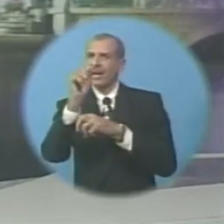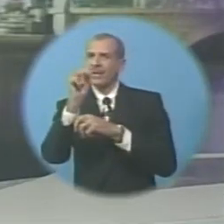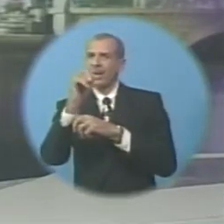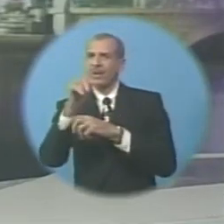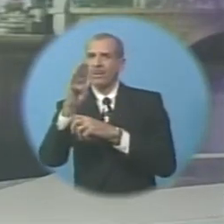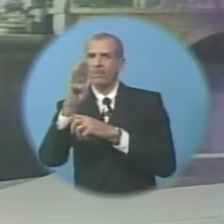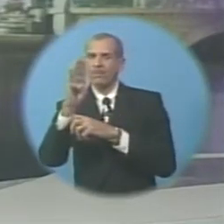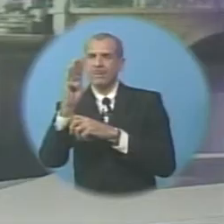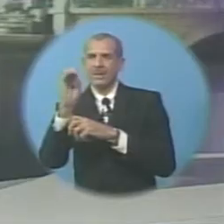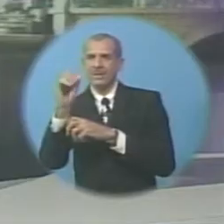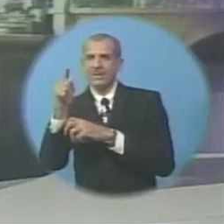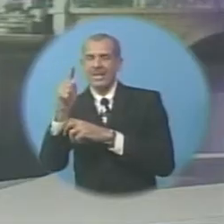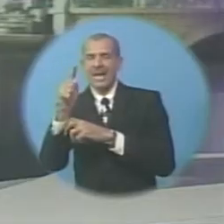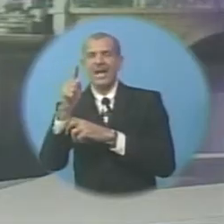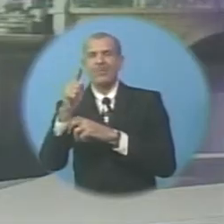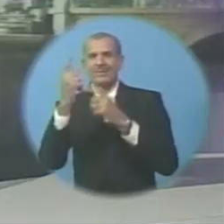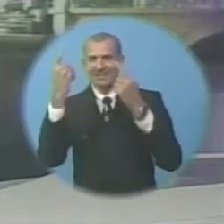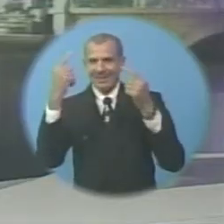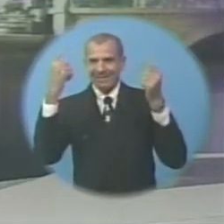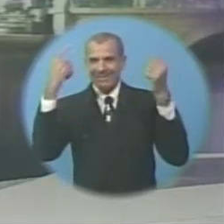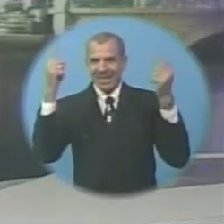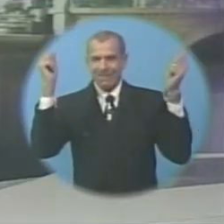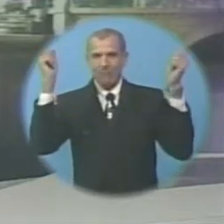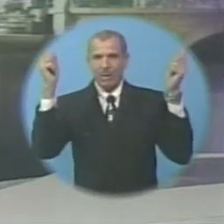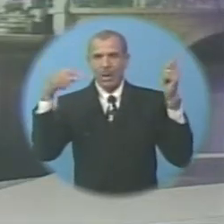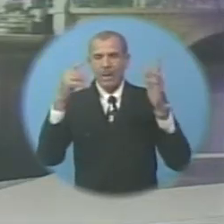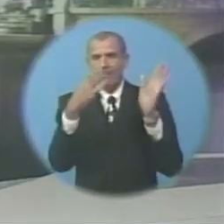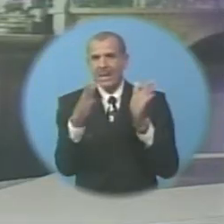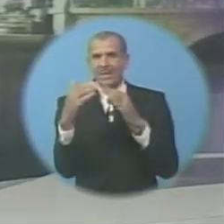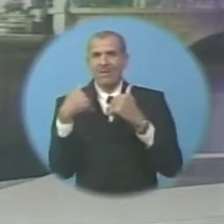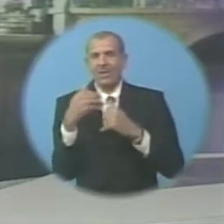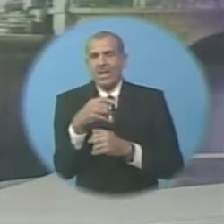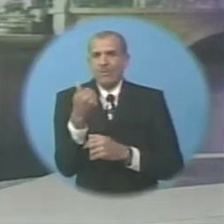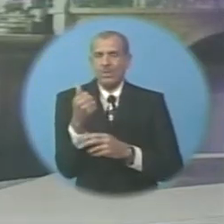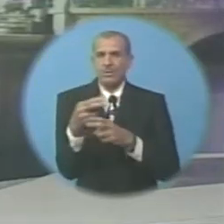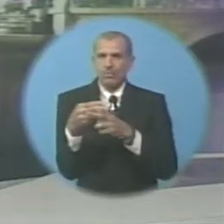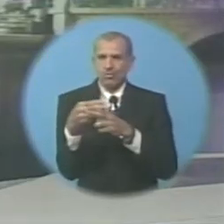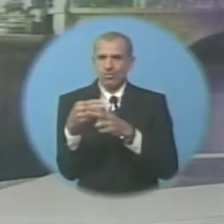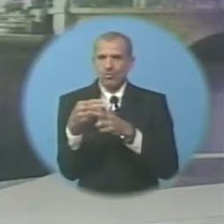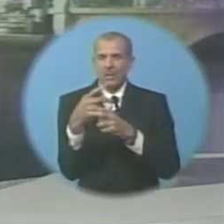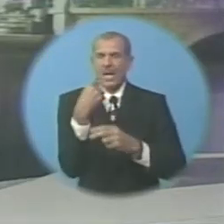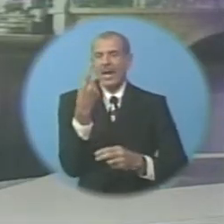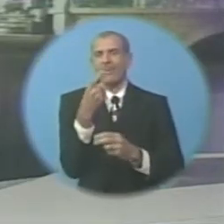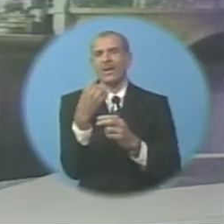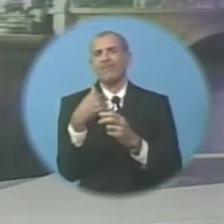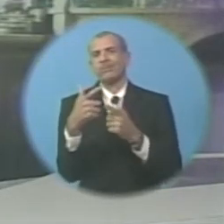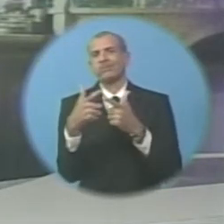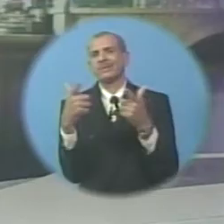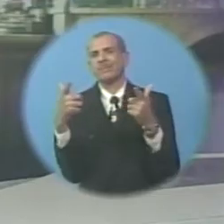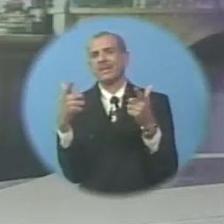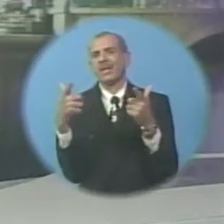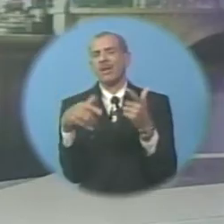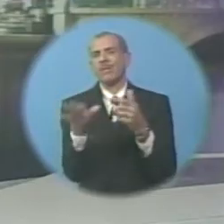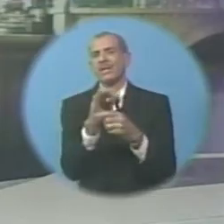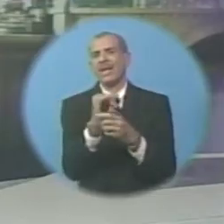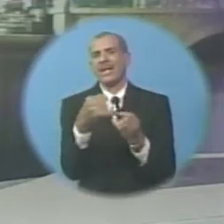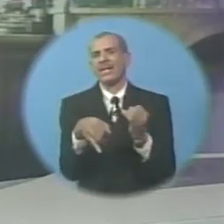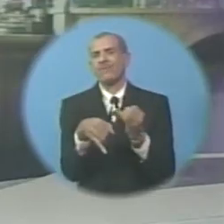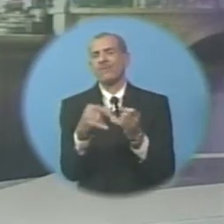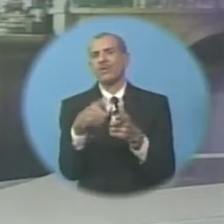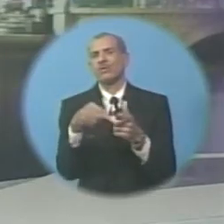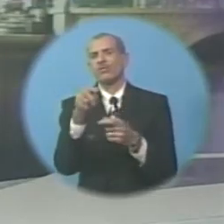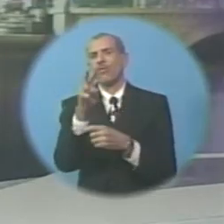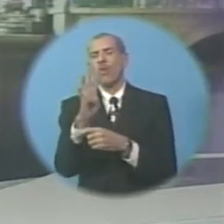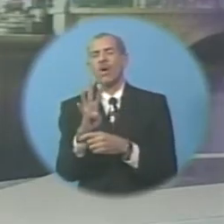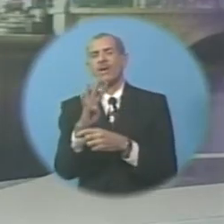year and it was a major success He says they plan to host another one soon as well as a major event around the end of the first quarter